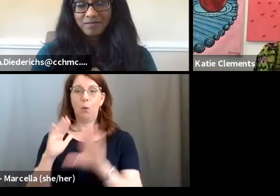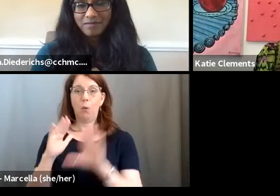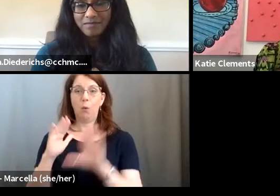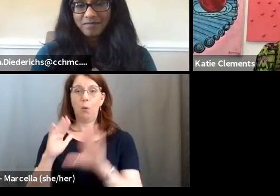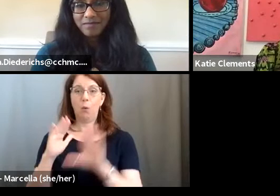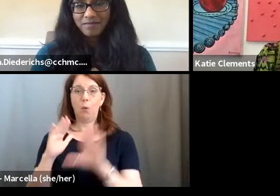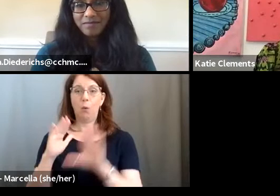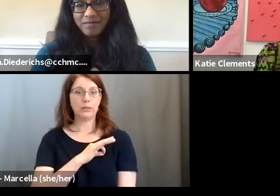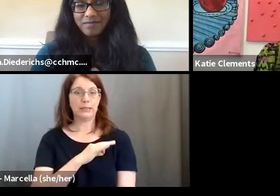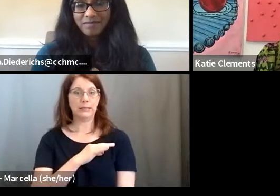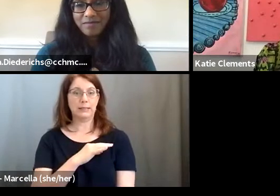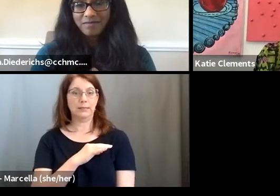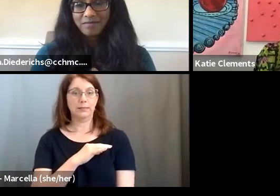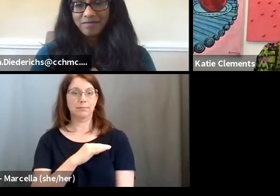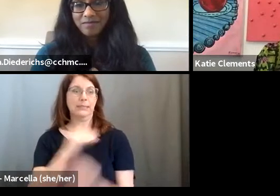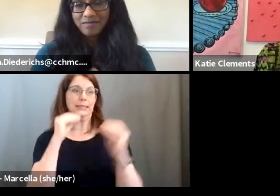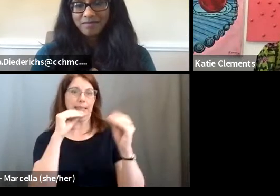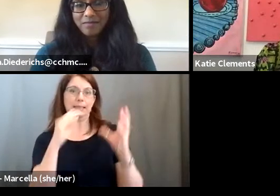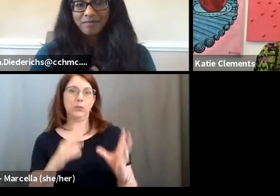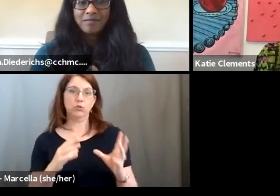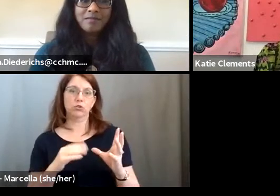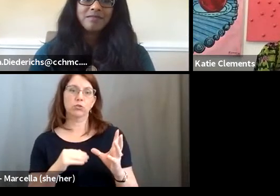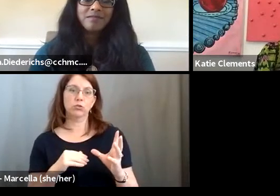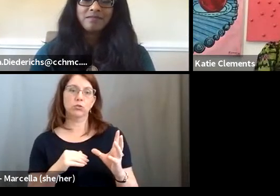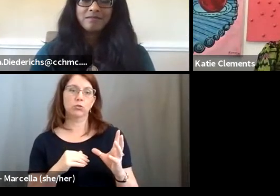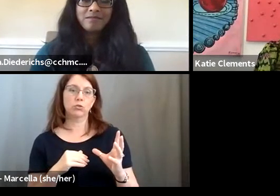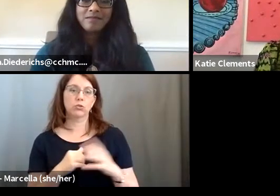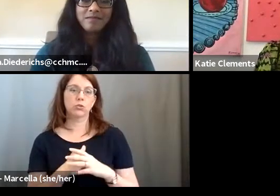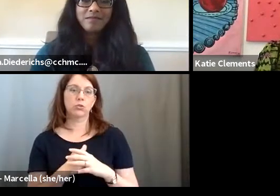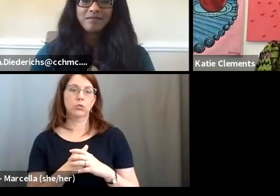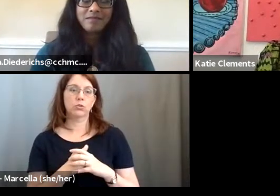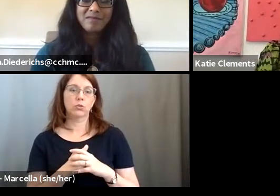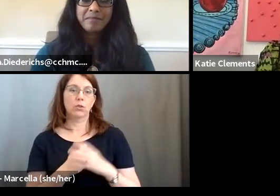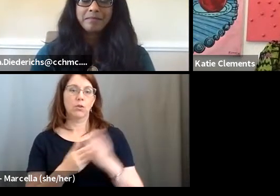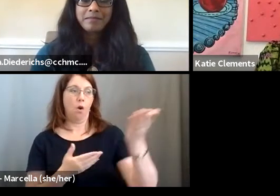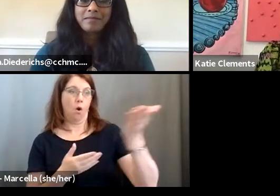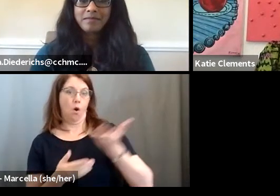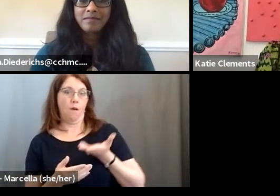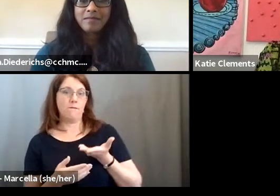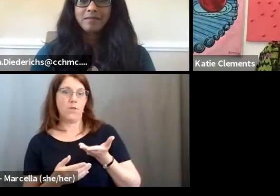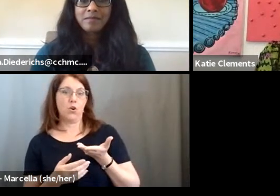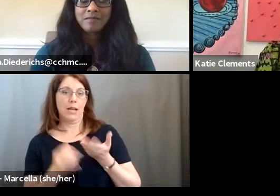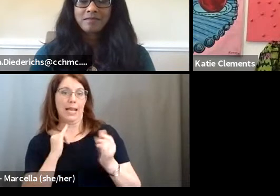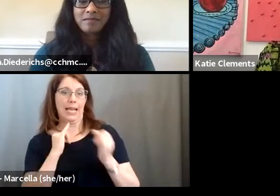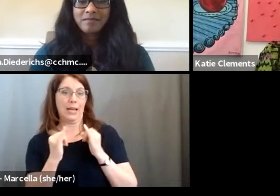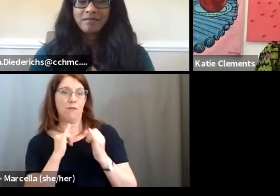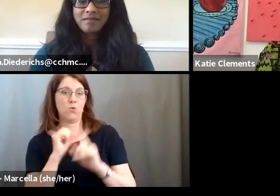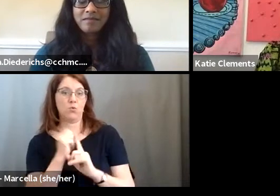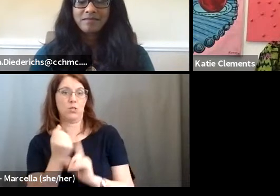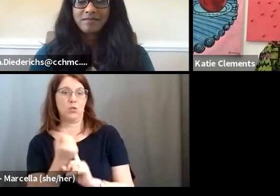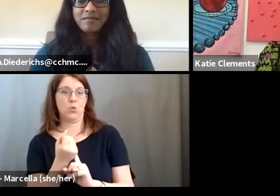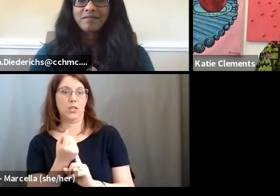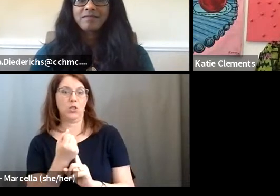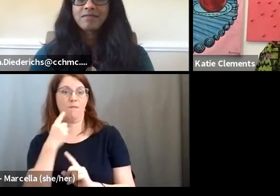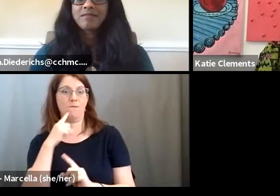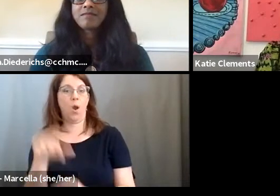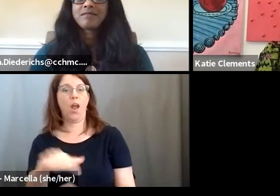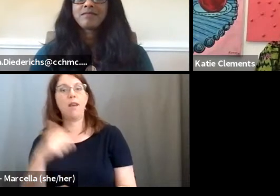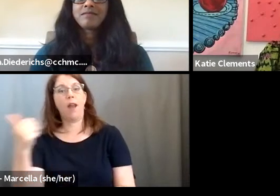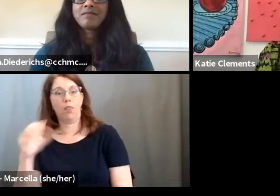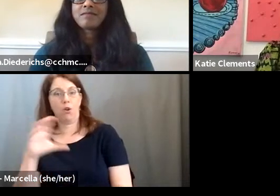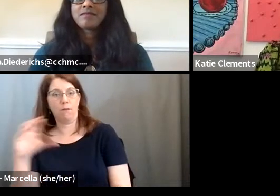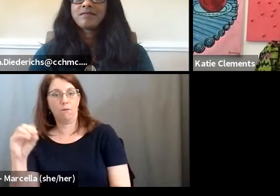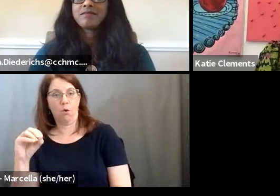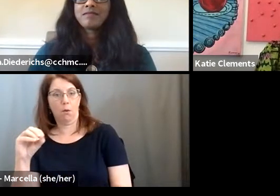member that offered an interview situation for another firm that